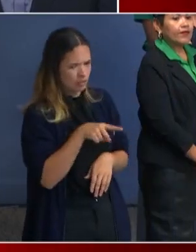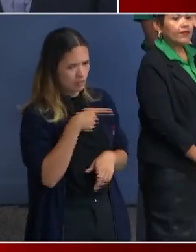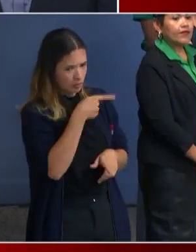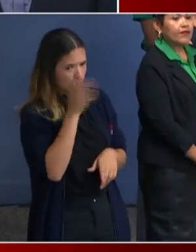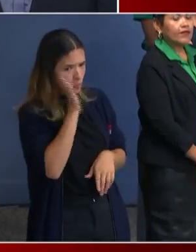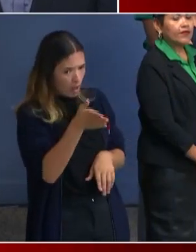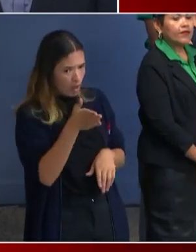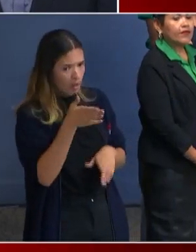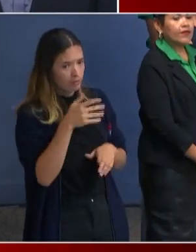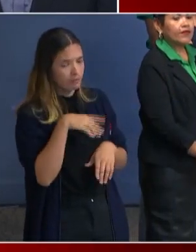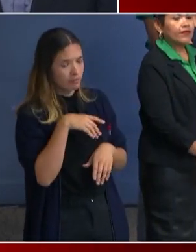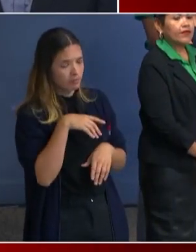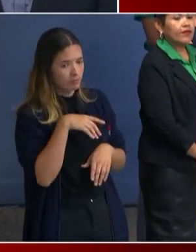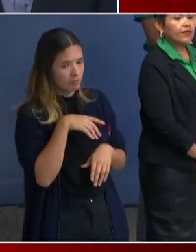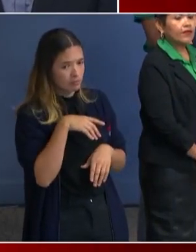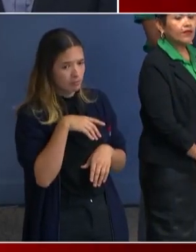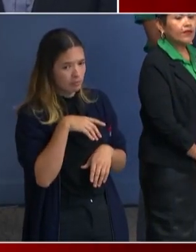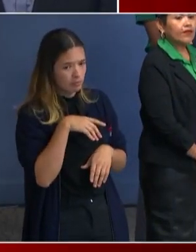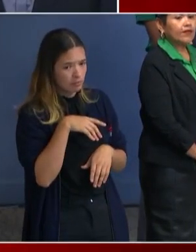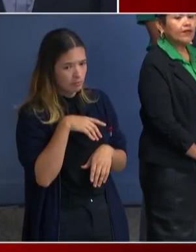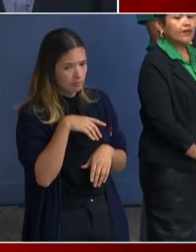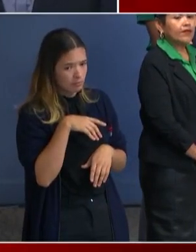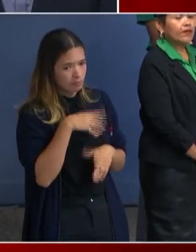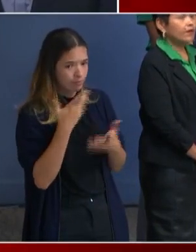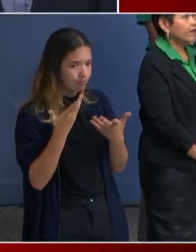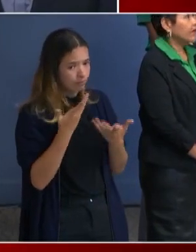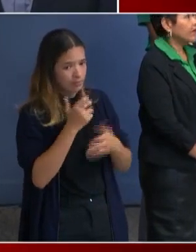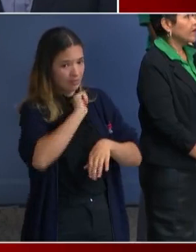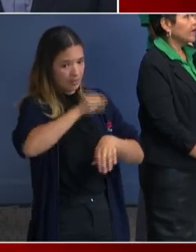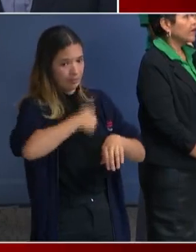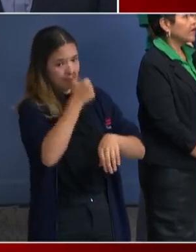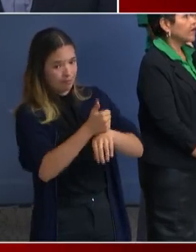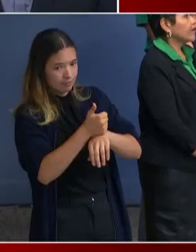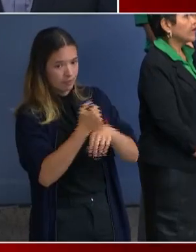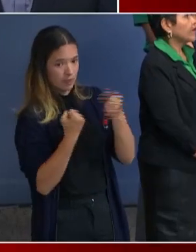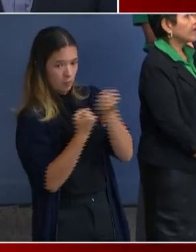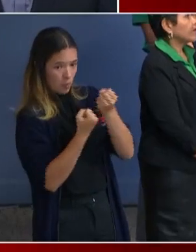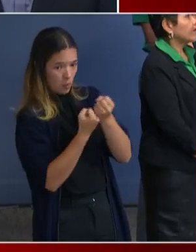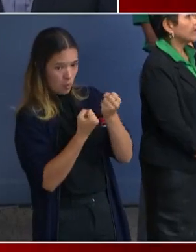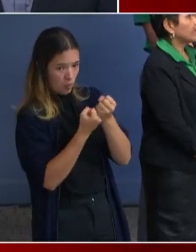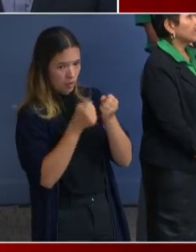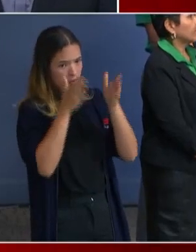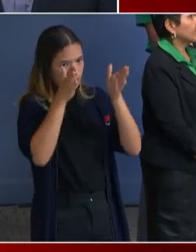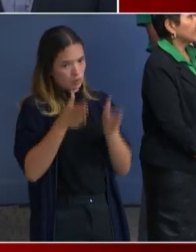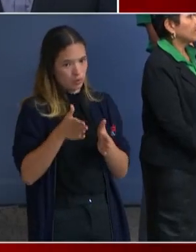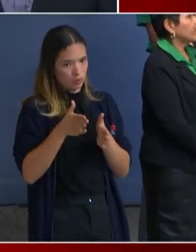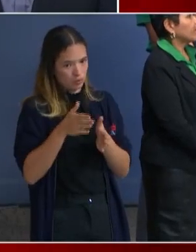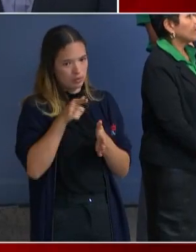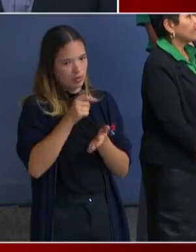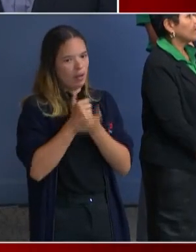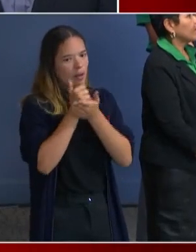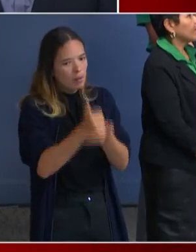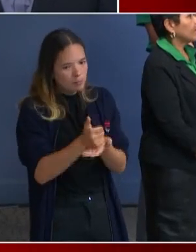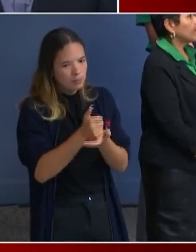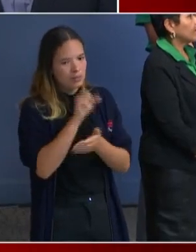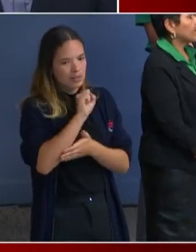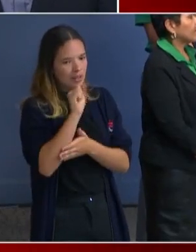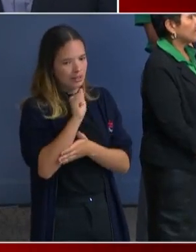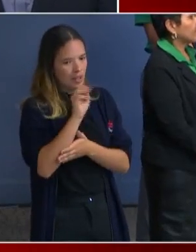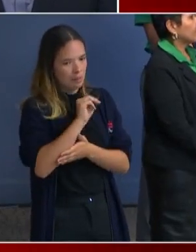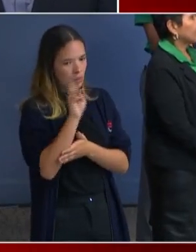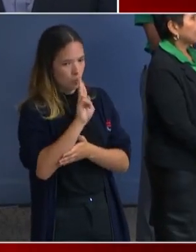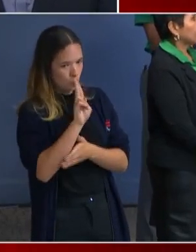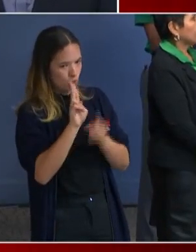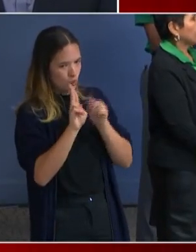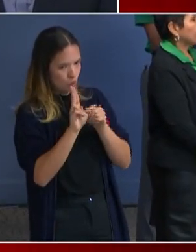support personnel that would be helping SAMU? We're, we're working, uh, expeditiously, Mark. and when, as soon